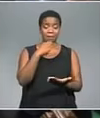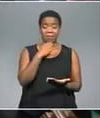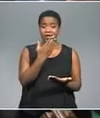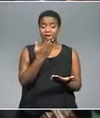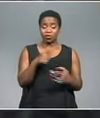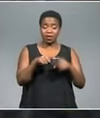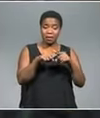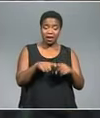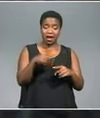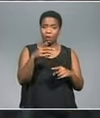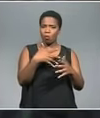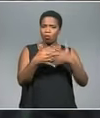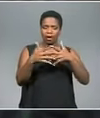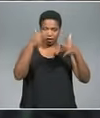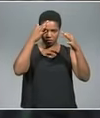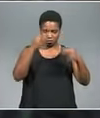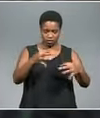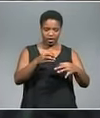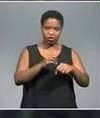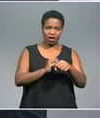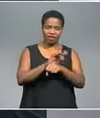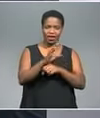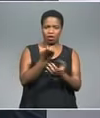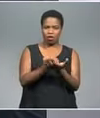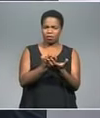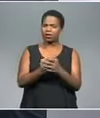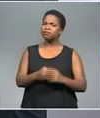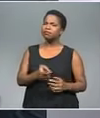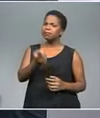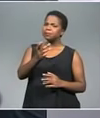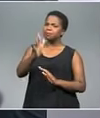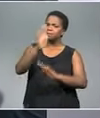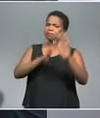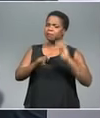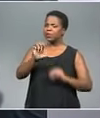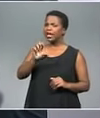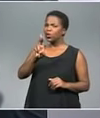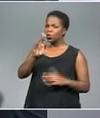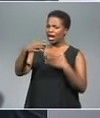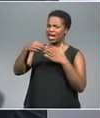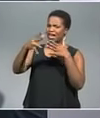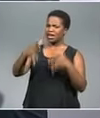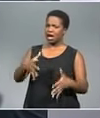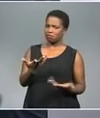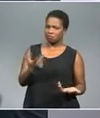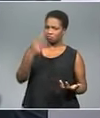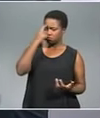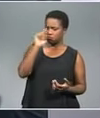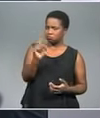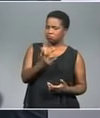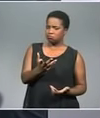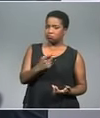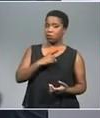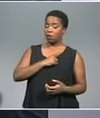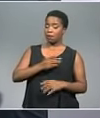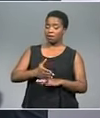just for the UK, but also for the EU. Yeah, very quickly, tell us what the EU leaders are thinking about this one. We know previously they said